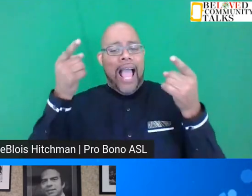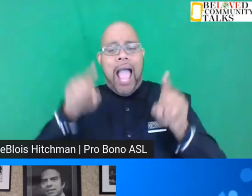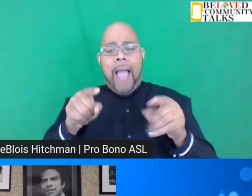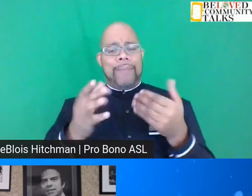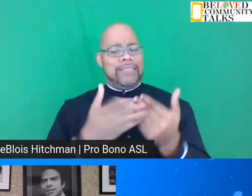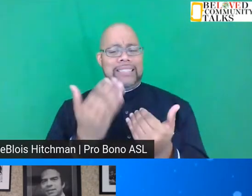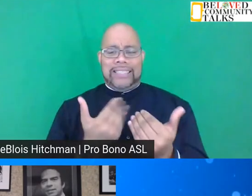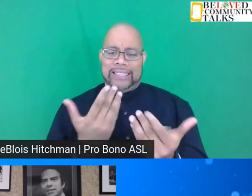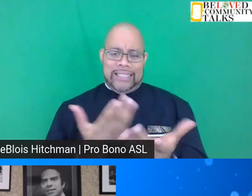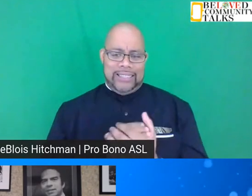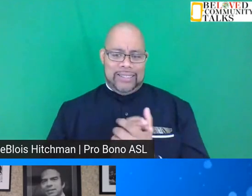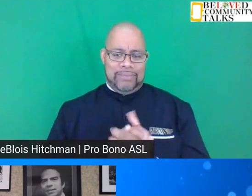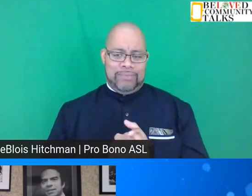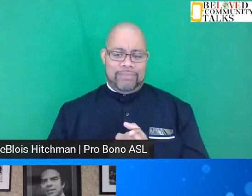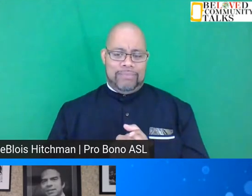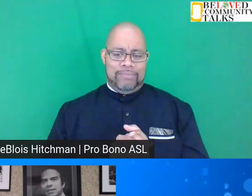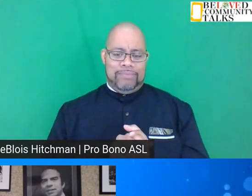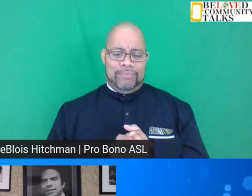easily.